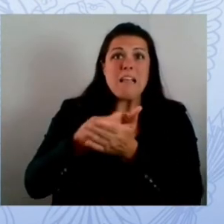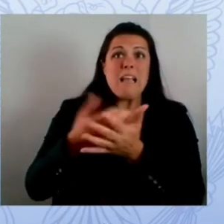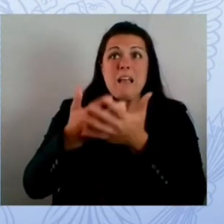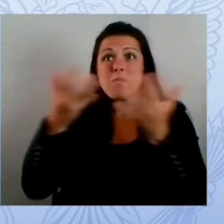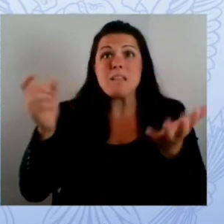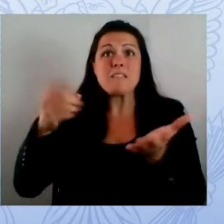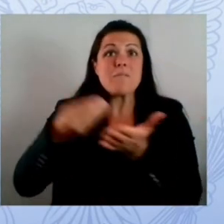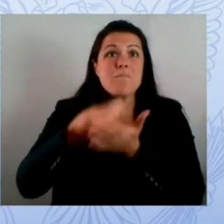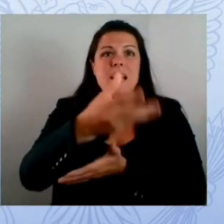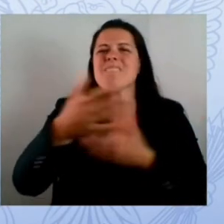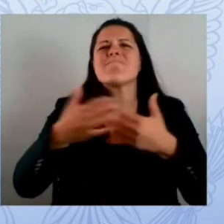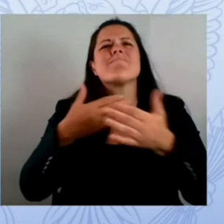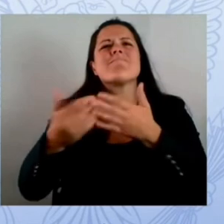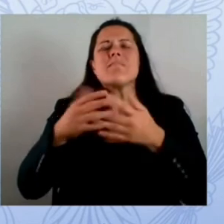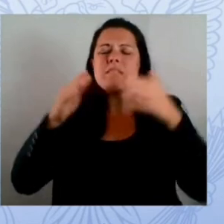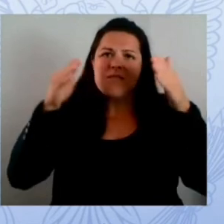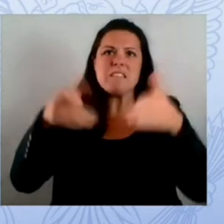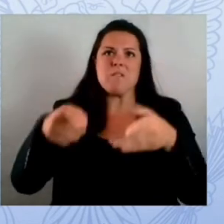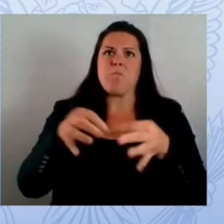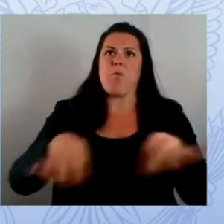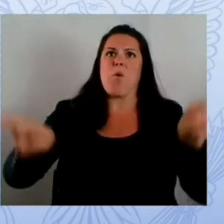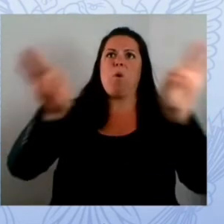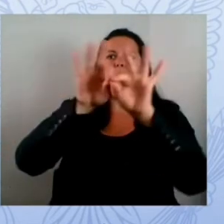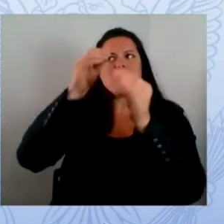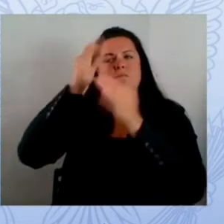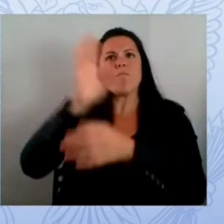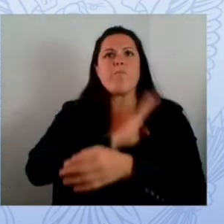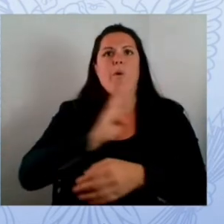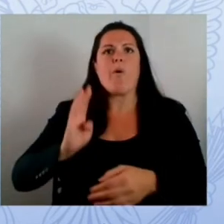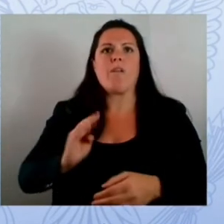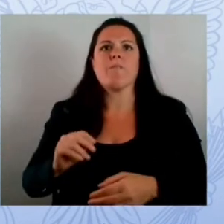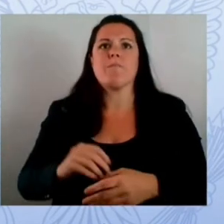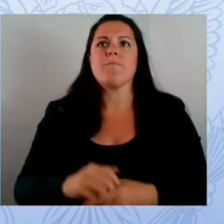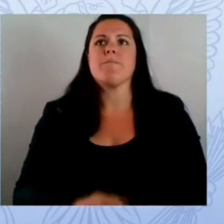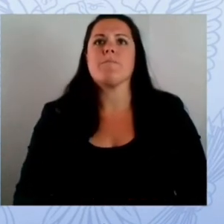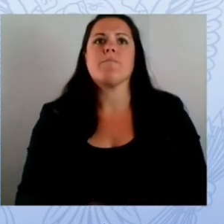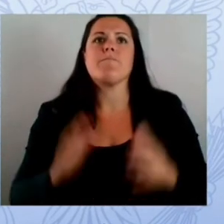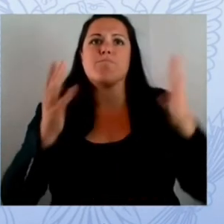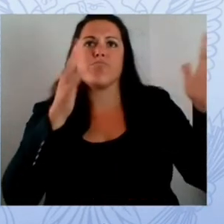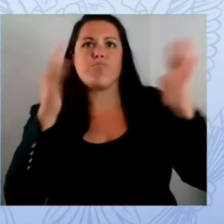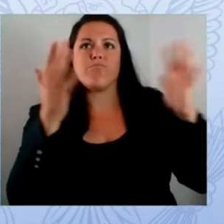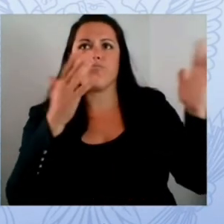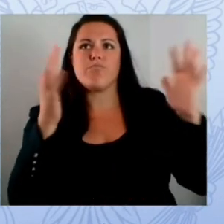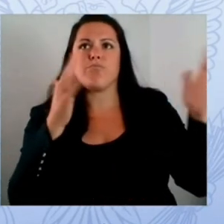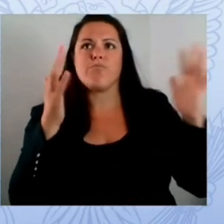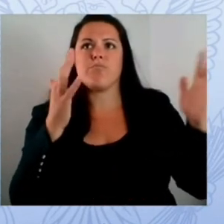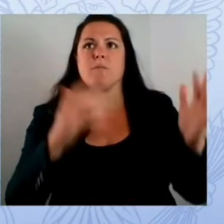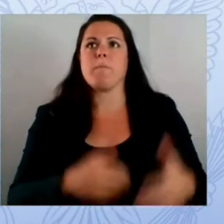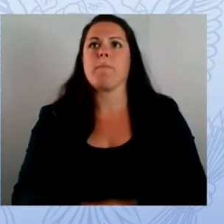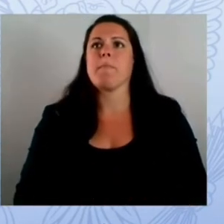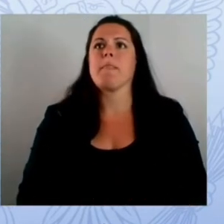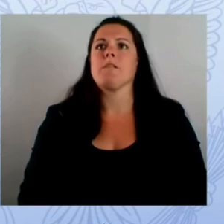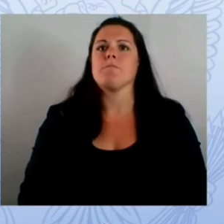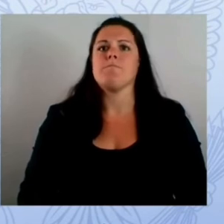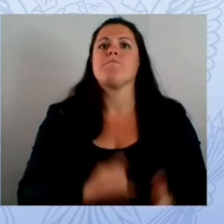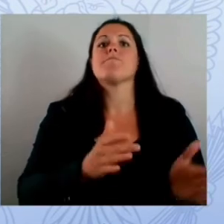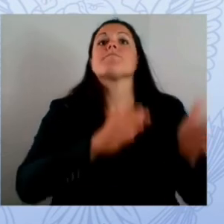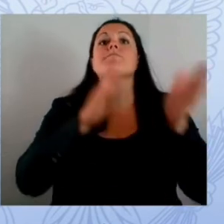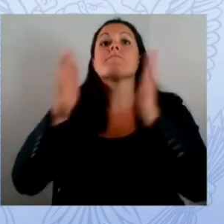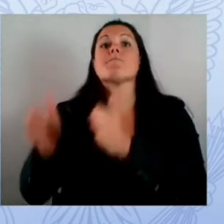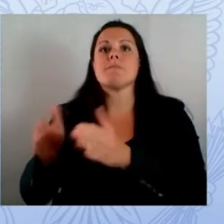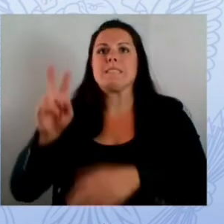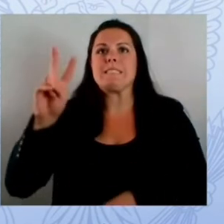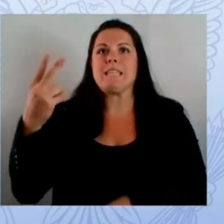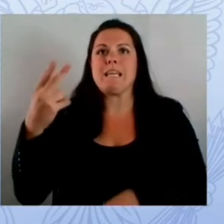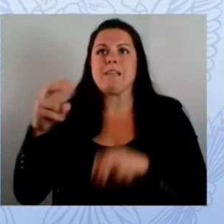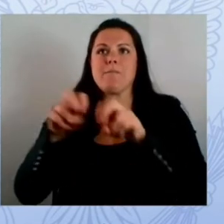thank you all so much we'll now transition to our second panel and i welcome those panelists to join us on our thank you